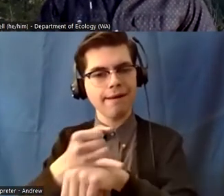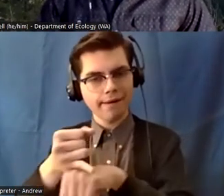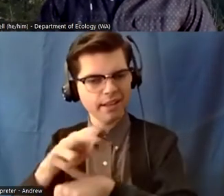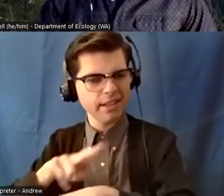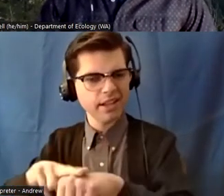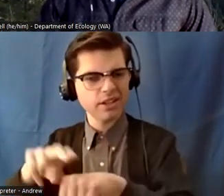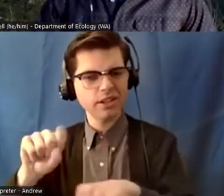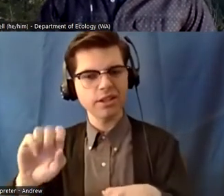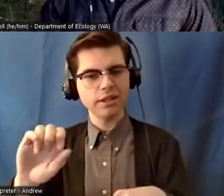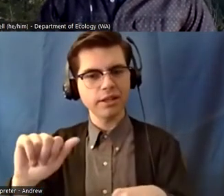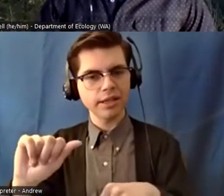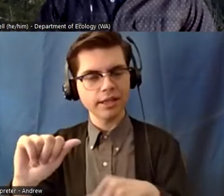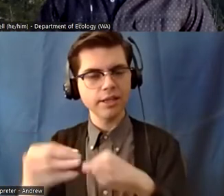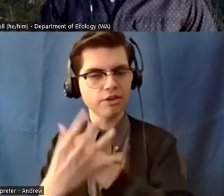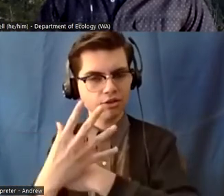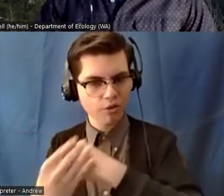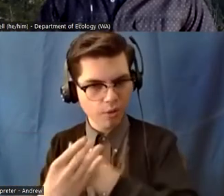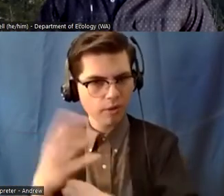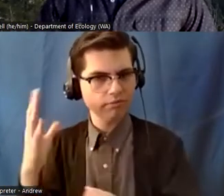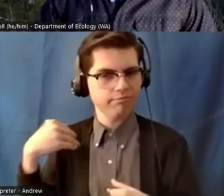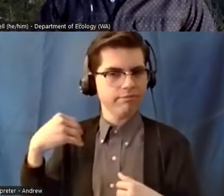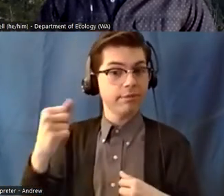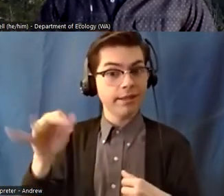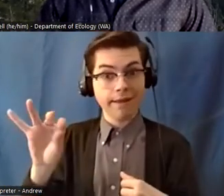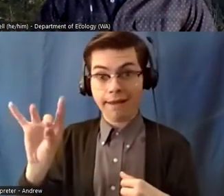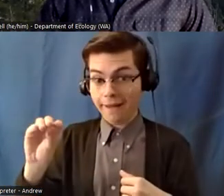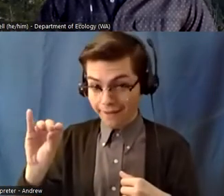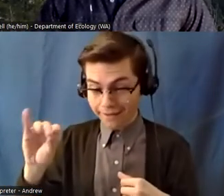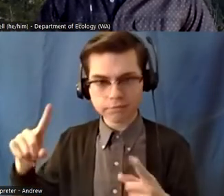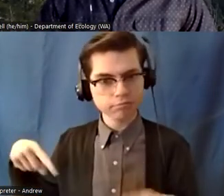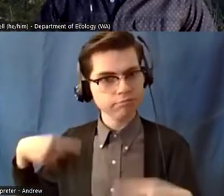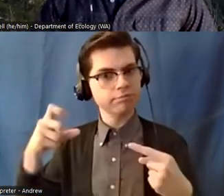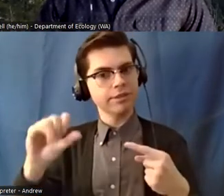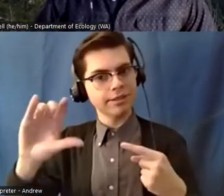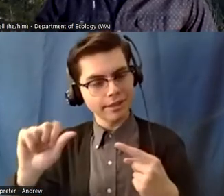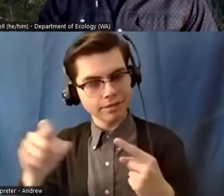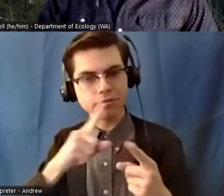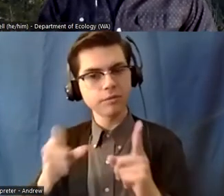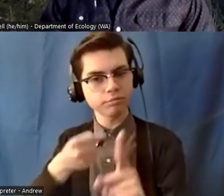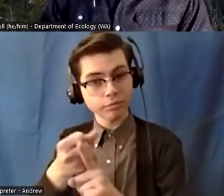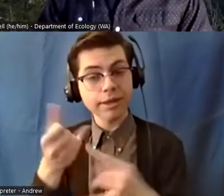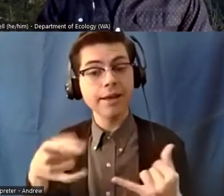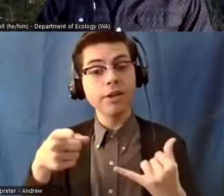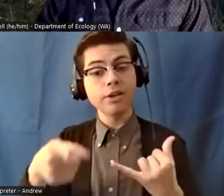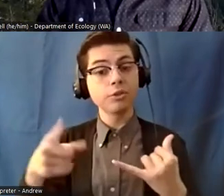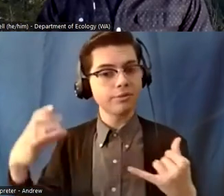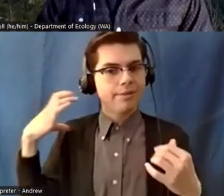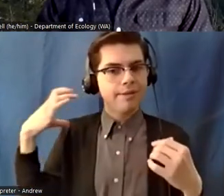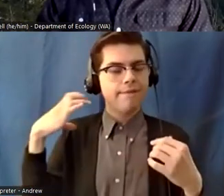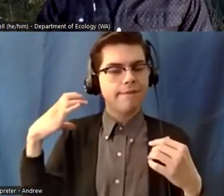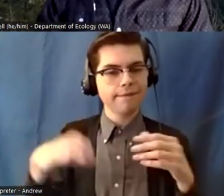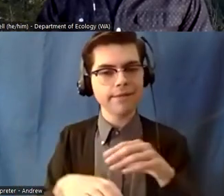how much sca has had a presence over all the years uh and you're now the chief of sea turtle science and recovery at the park and you